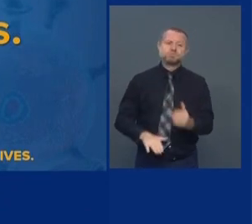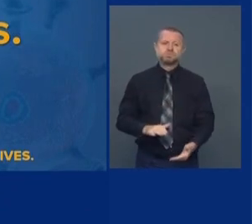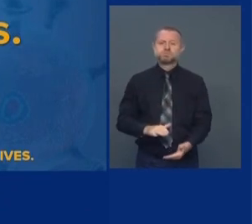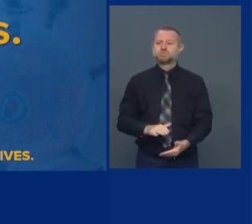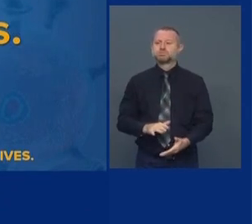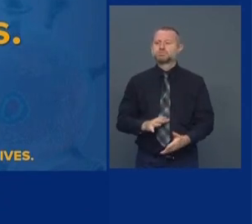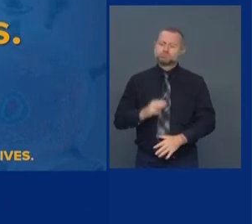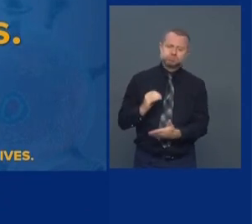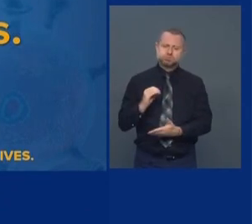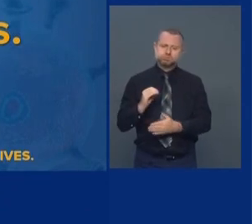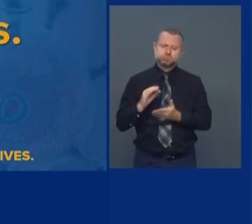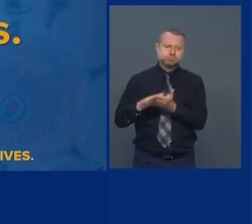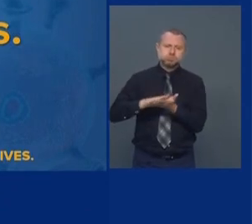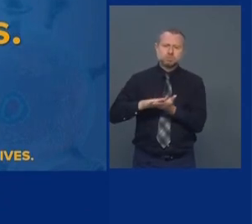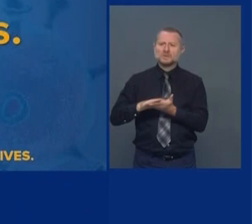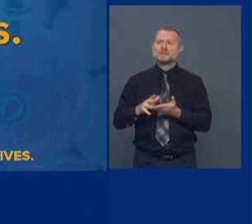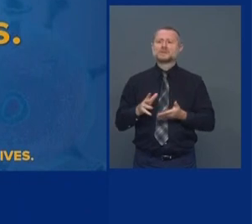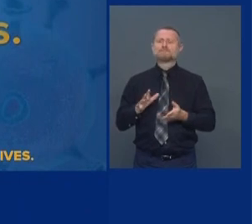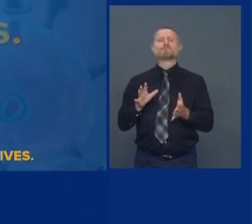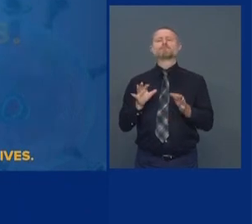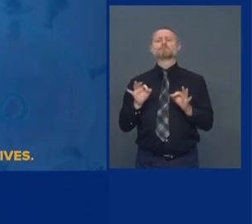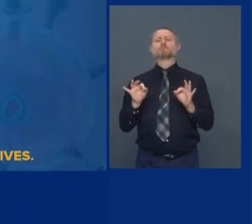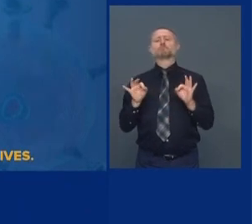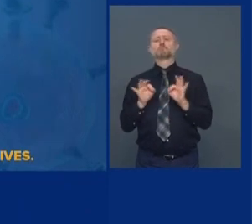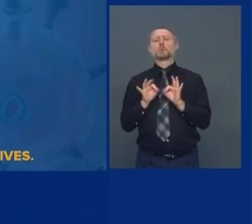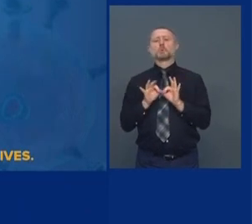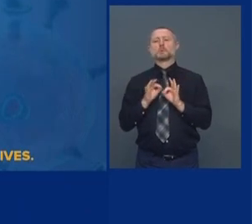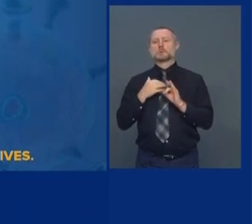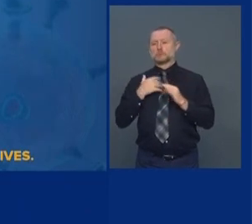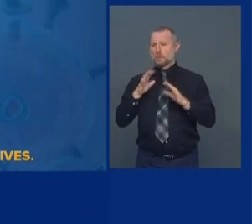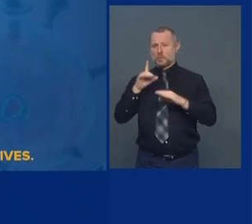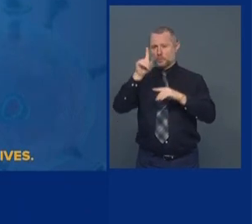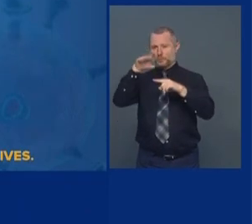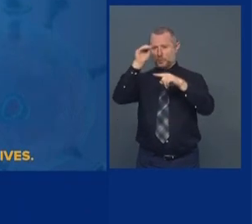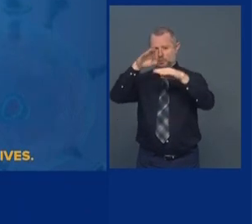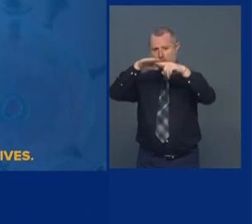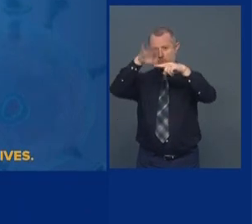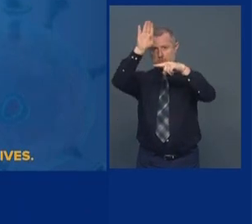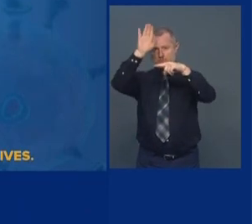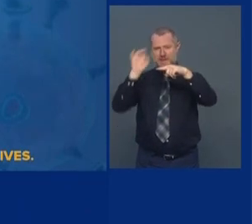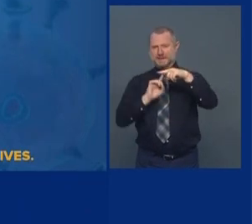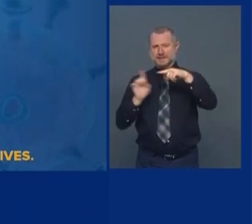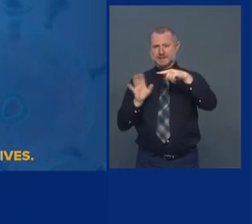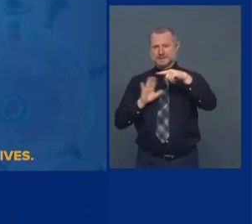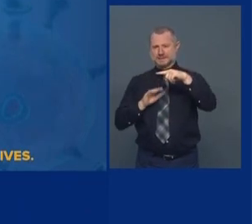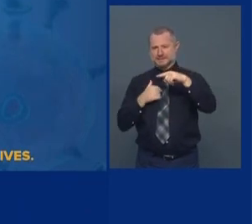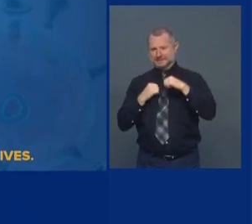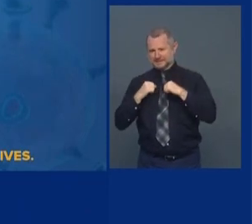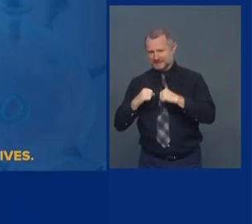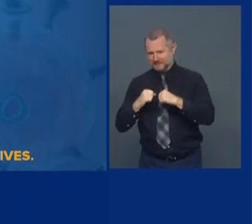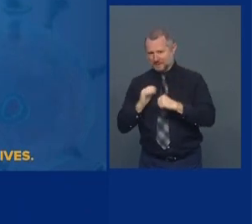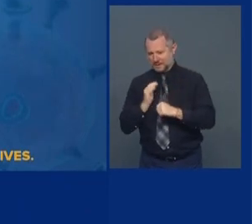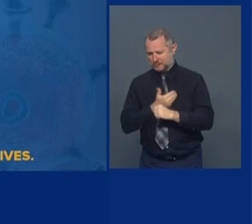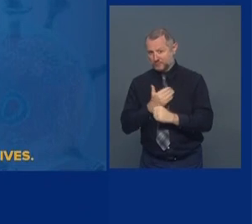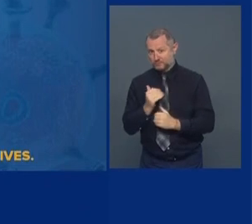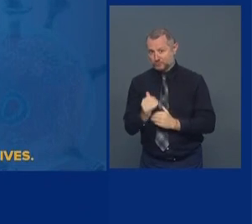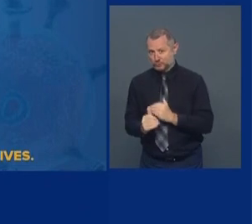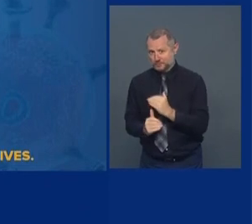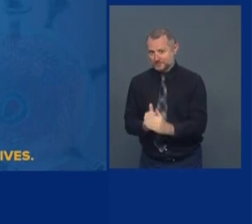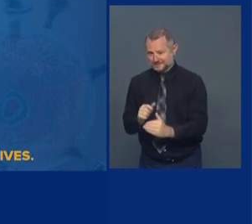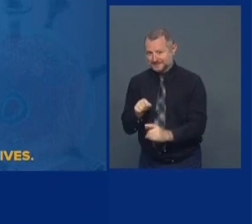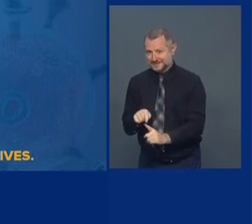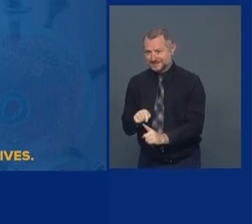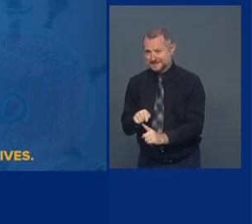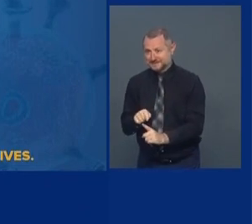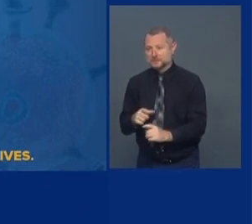you don't go up. And that's what we're doing. Protecting the progress. Protecting the lead, if you will, in a